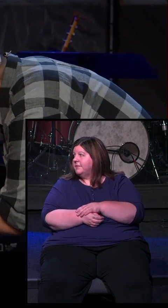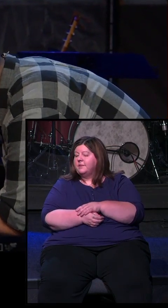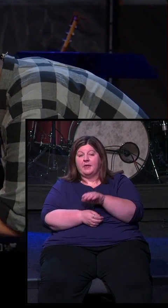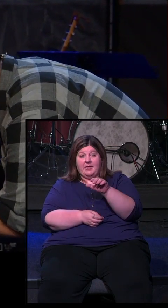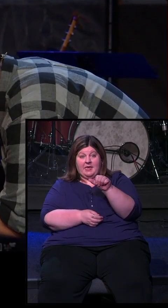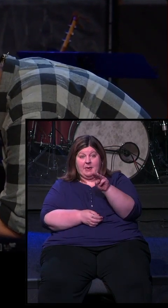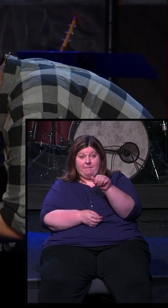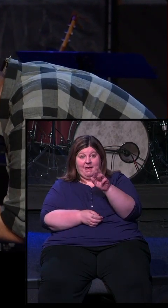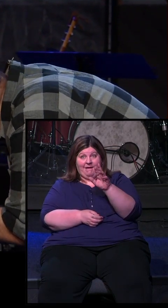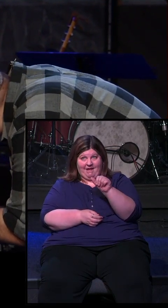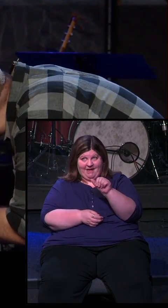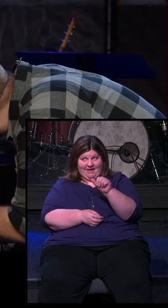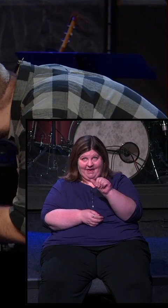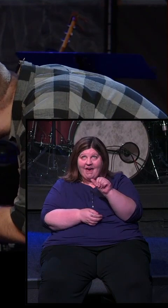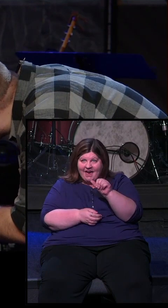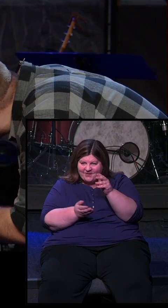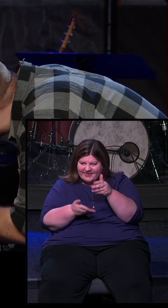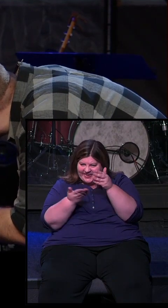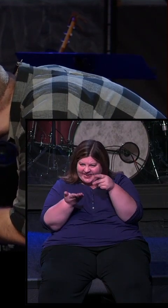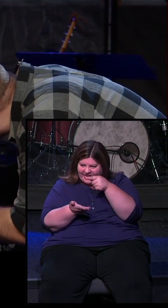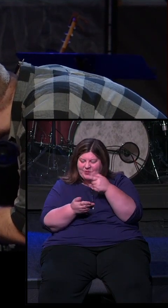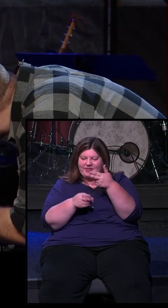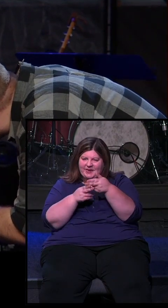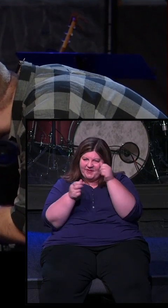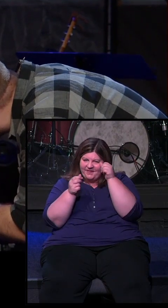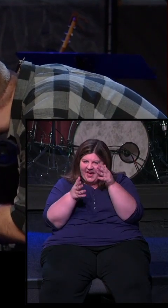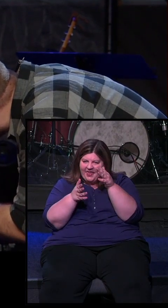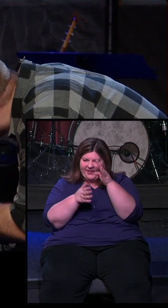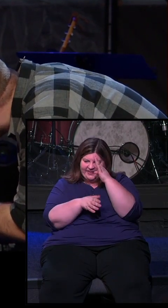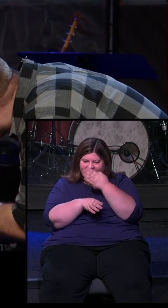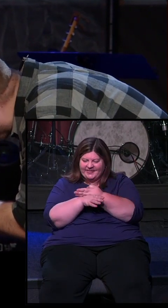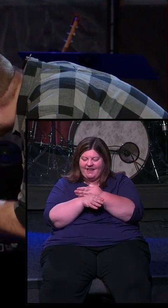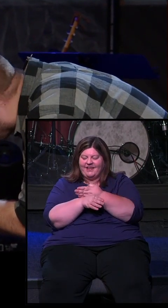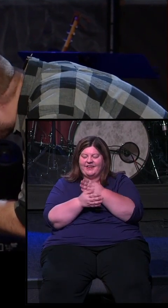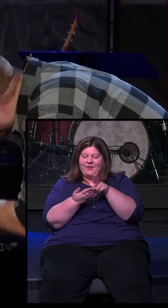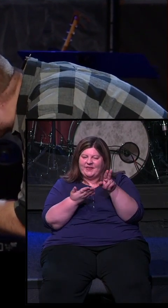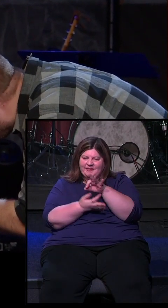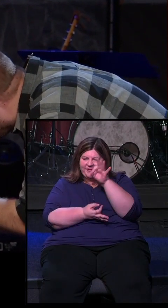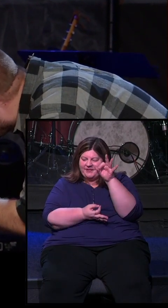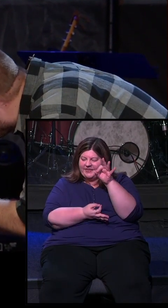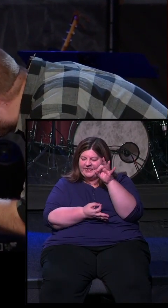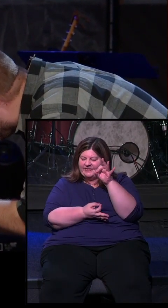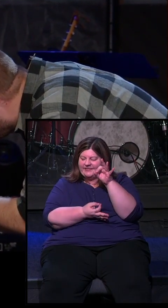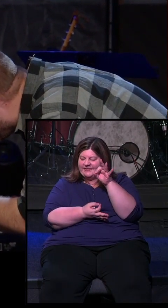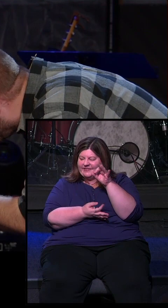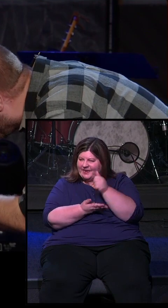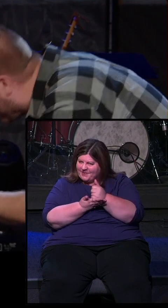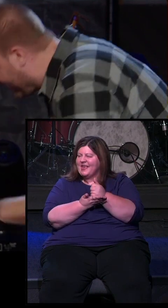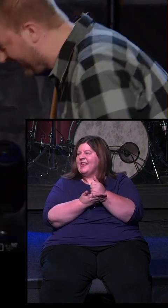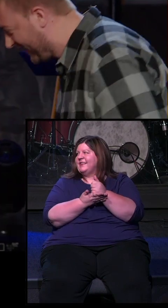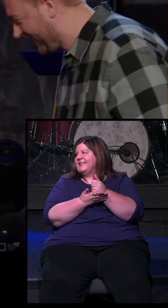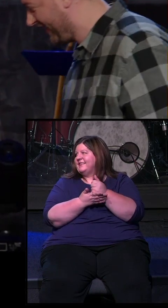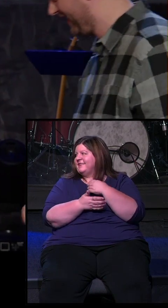Amara, today we dedicate you in the name of the Father, and of the Son, and of the Holy Spirit. Amen.